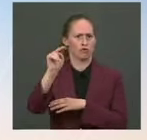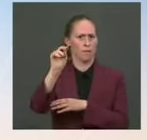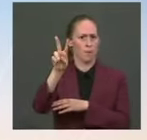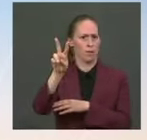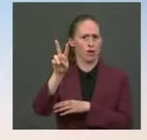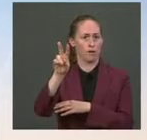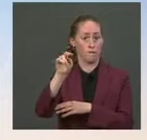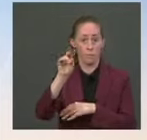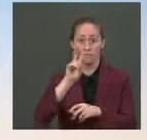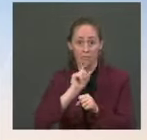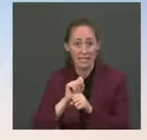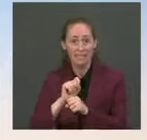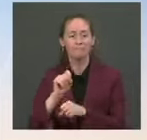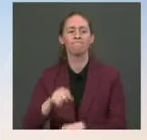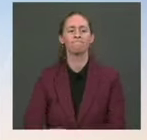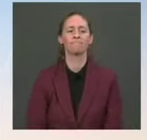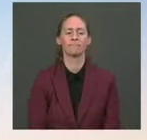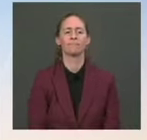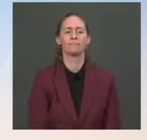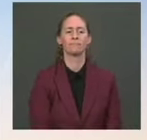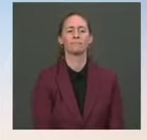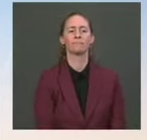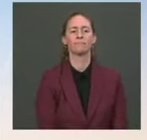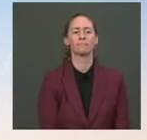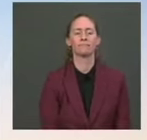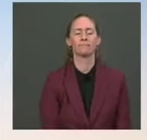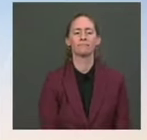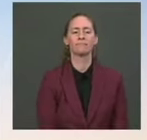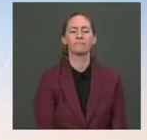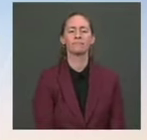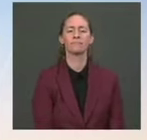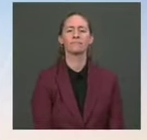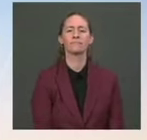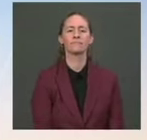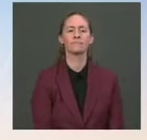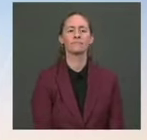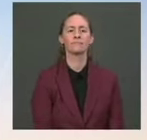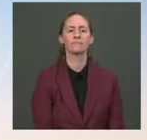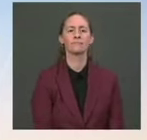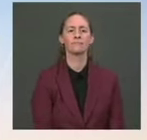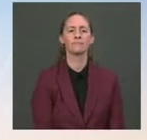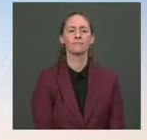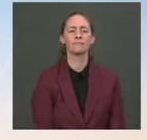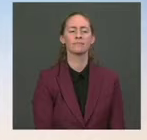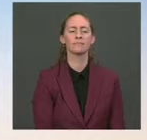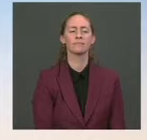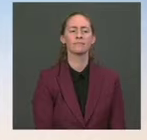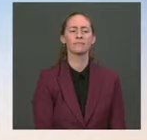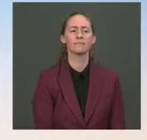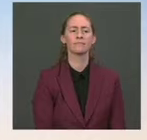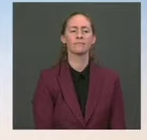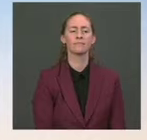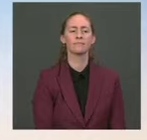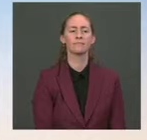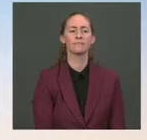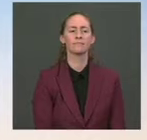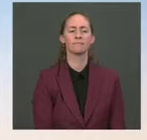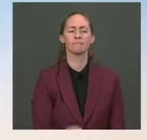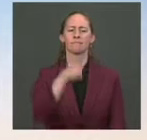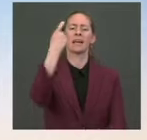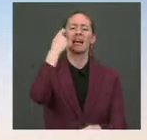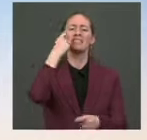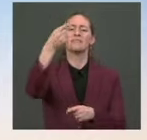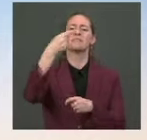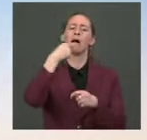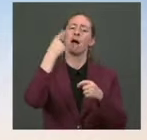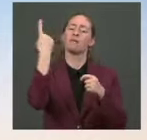Ms. That's right. And it will be done by then. Go ahead. The mentioned that everyone is probably going to have to give a little on this. Ms. Hence